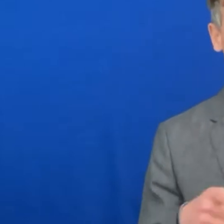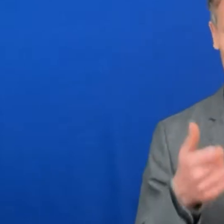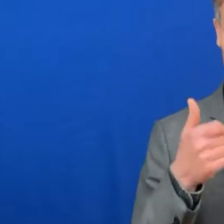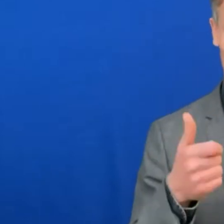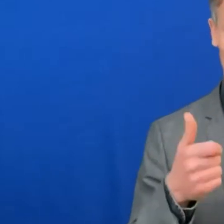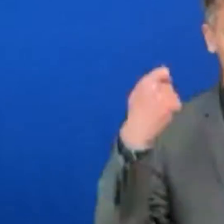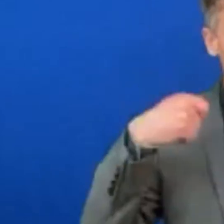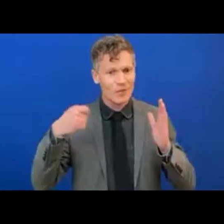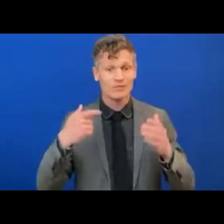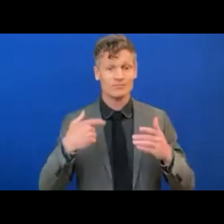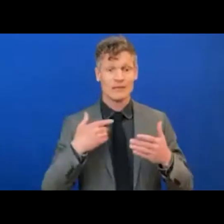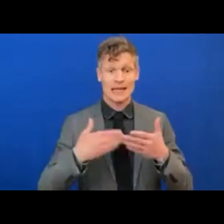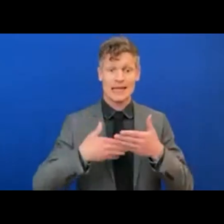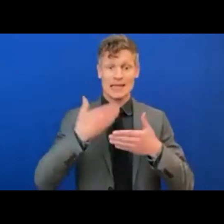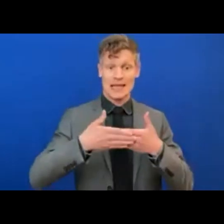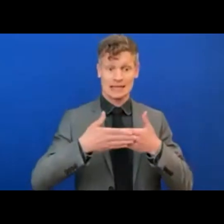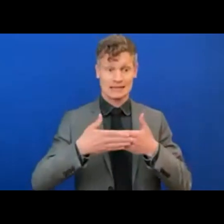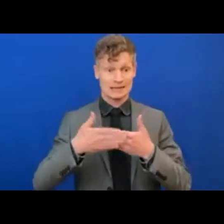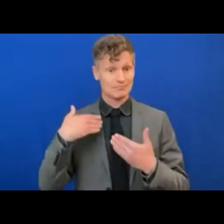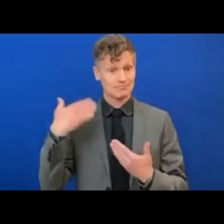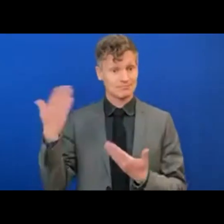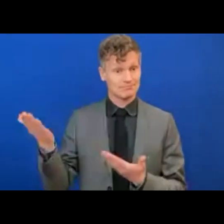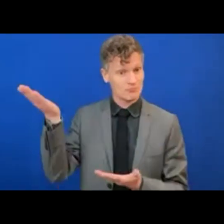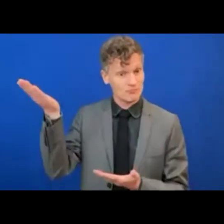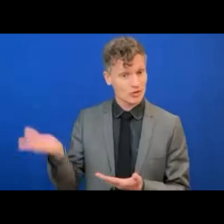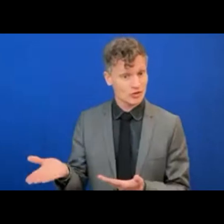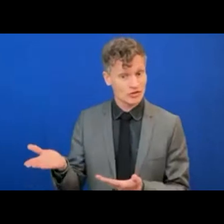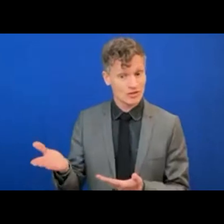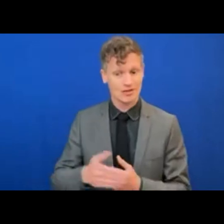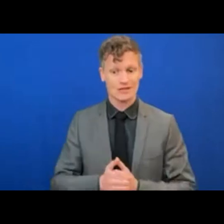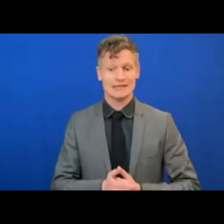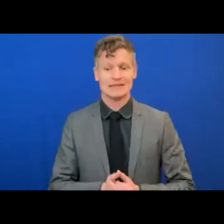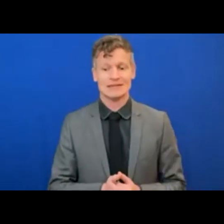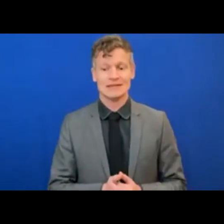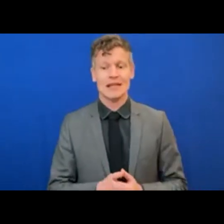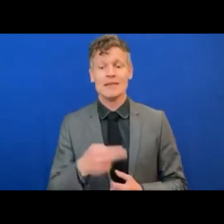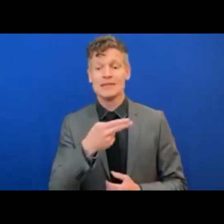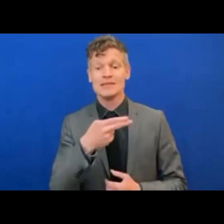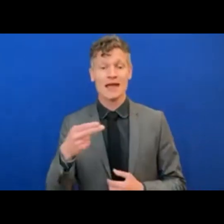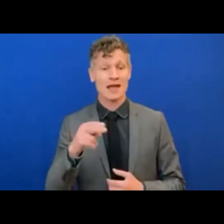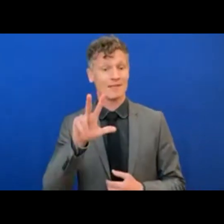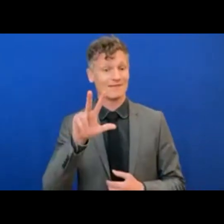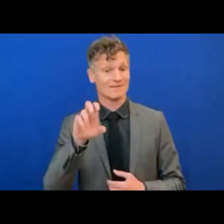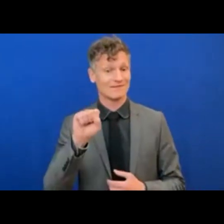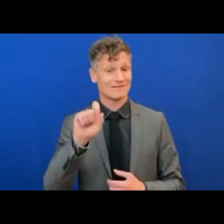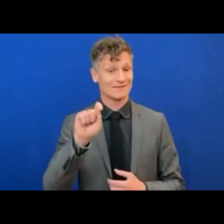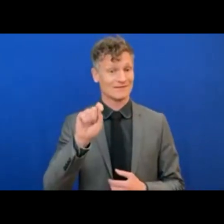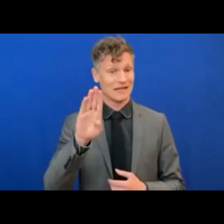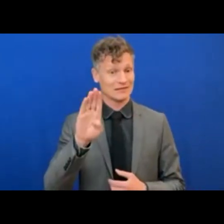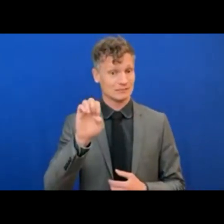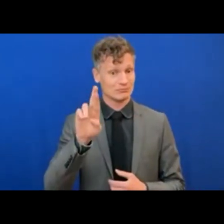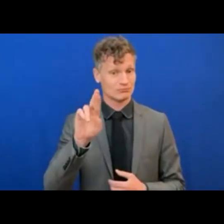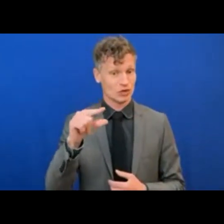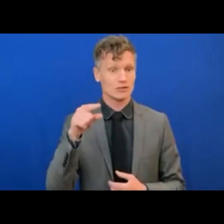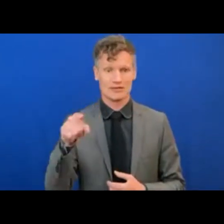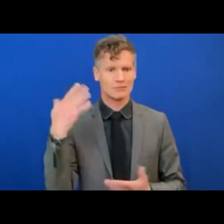to welcome Hans Vestberg. He has been working so hard on many of the issues that